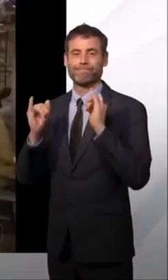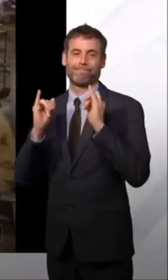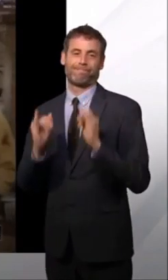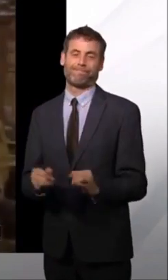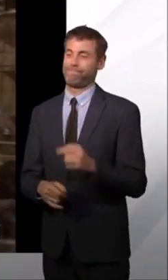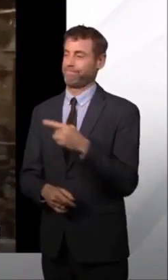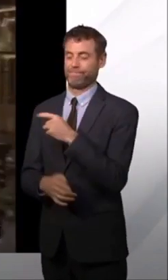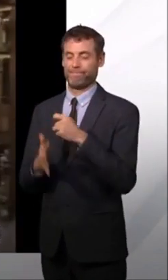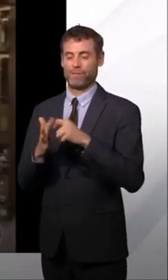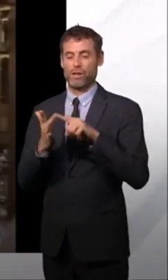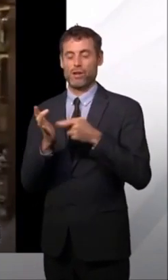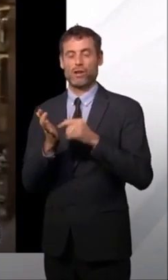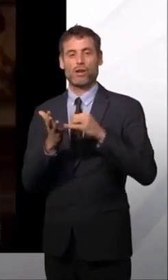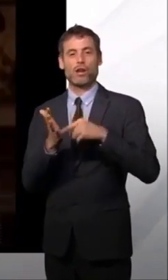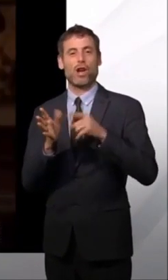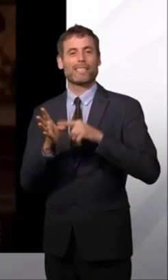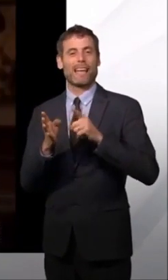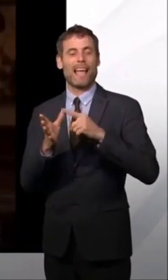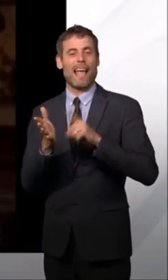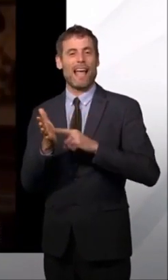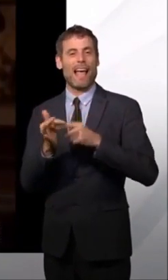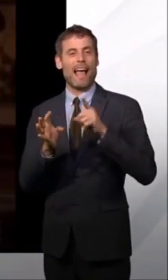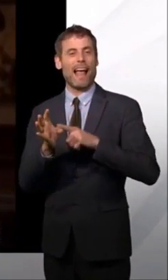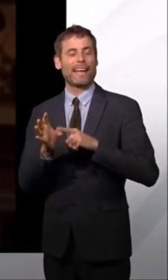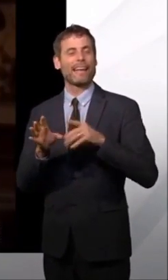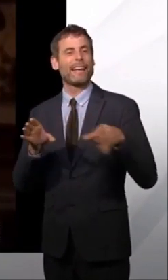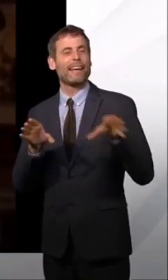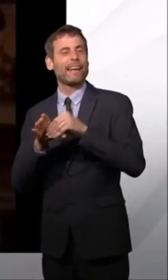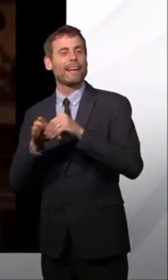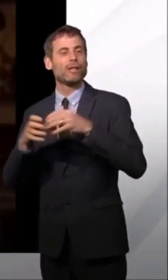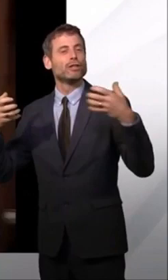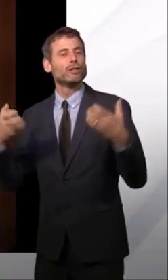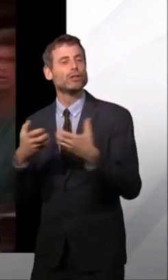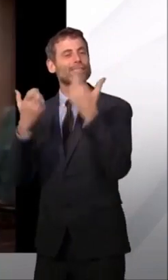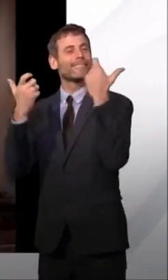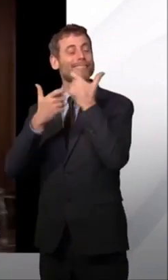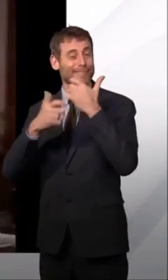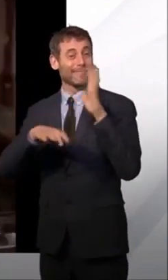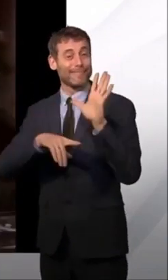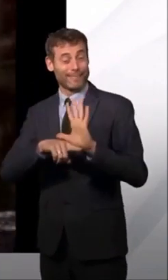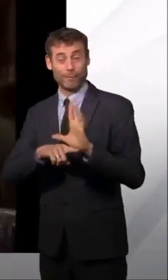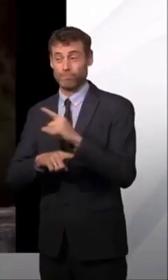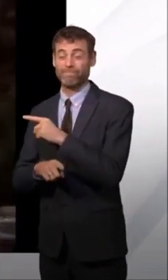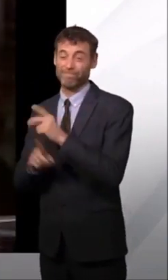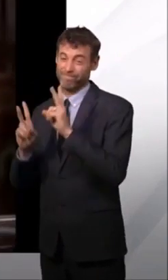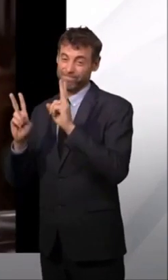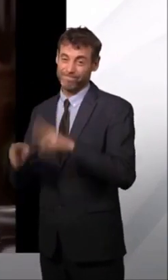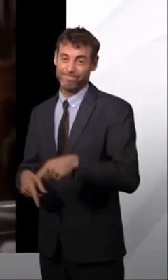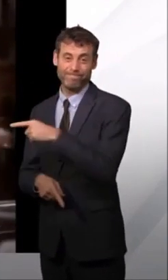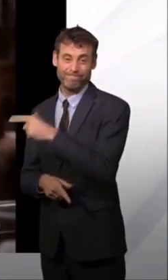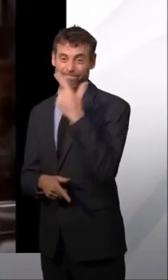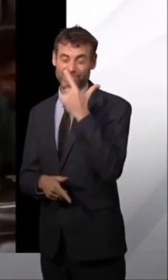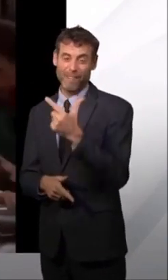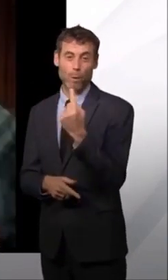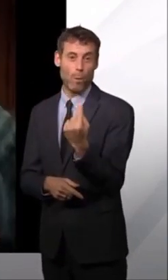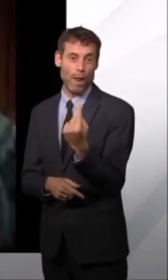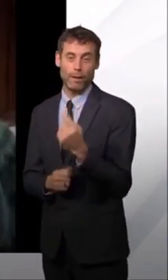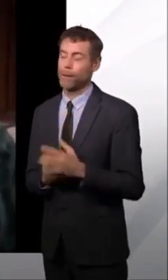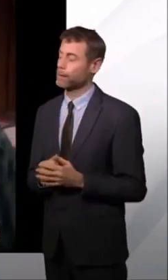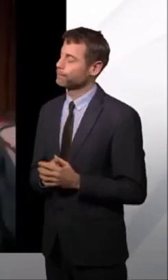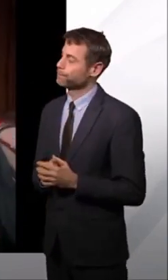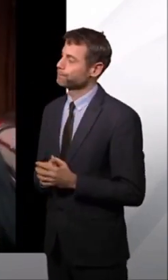And Kirstie Alley, one of the stars of the long-running sitcom Cheers, has died at the age of 71.